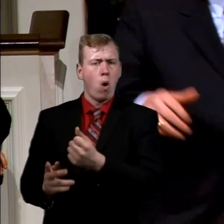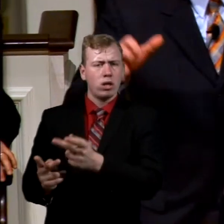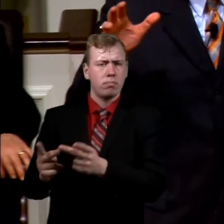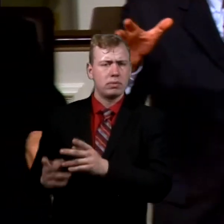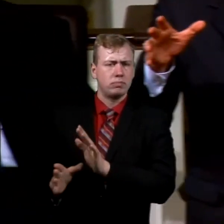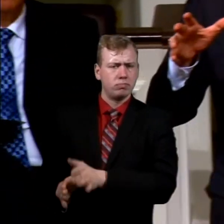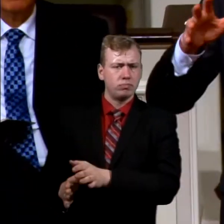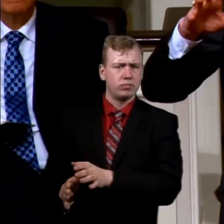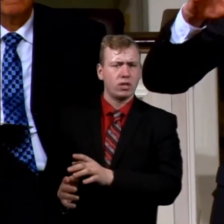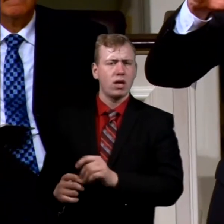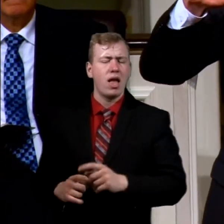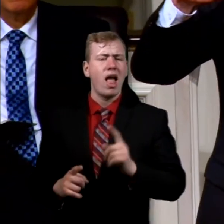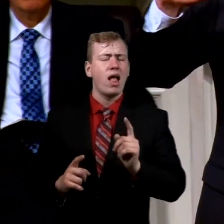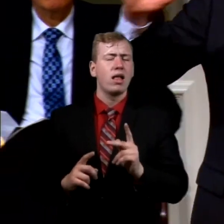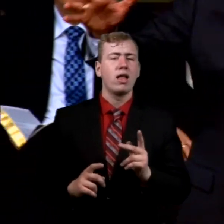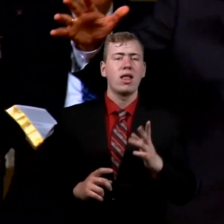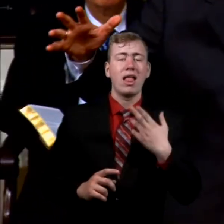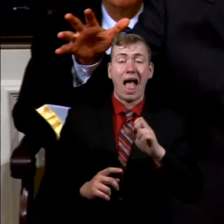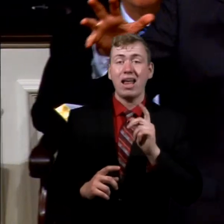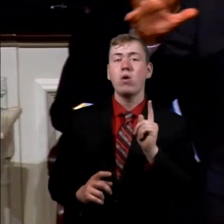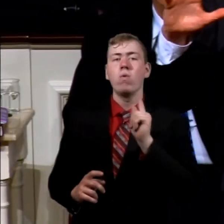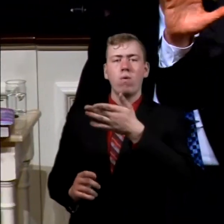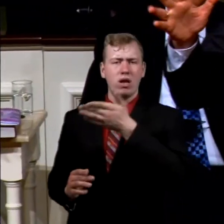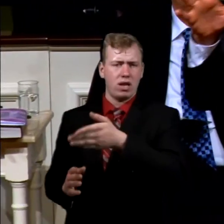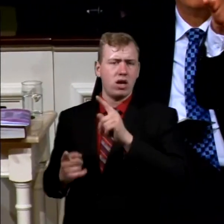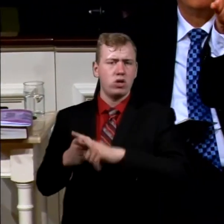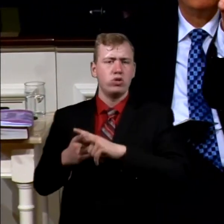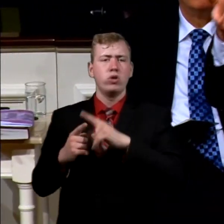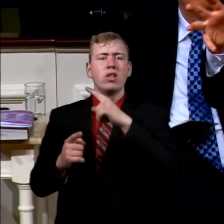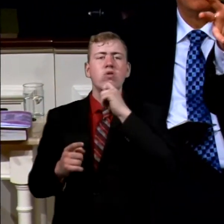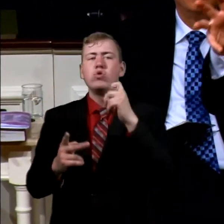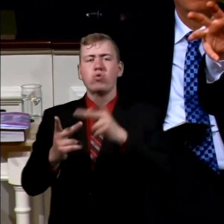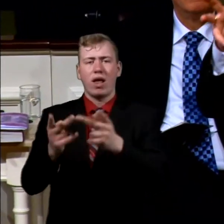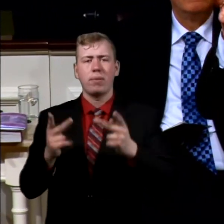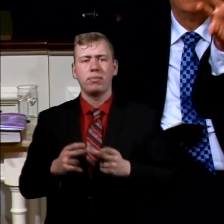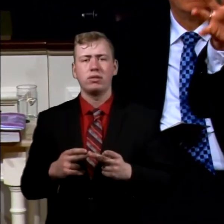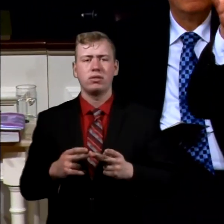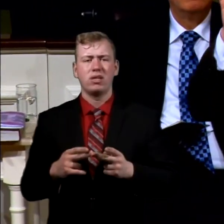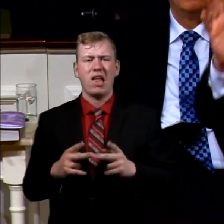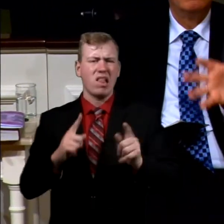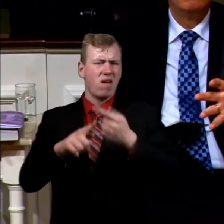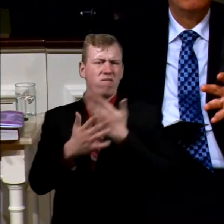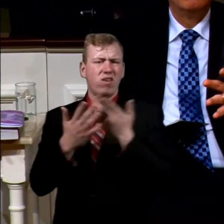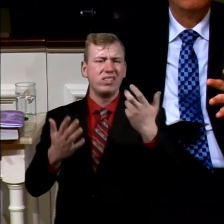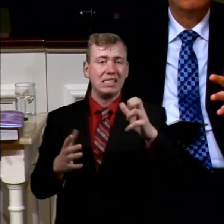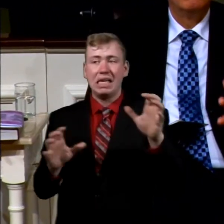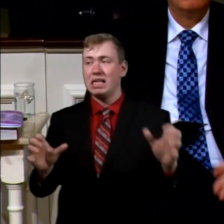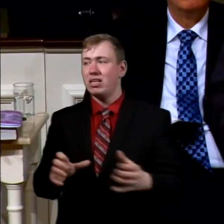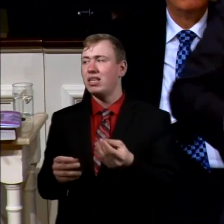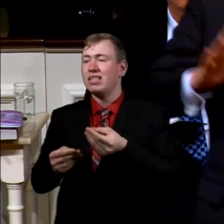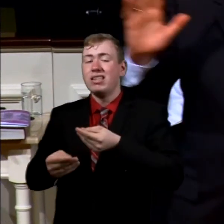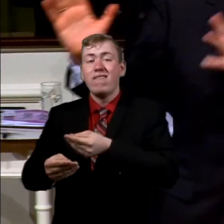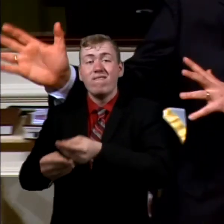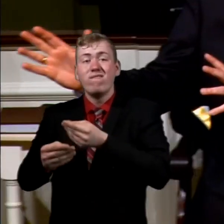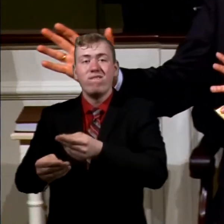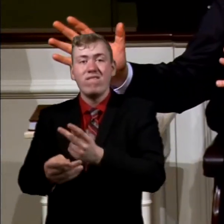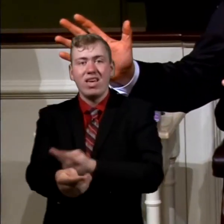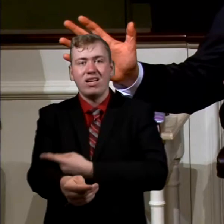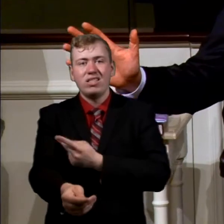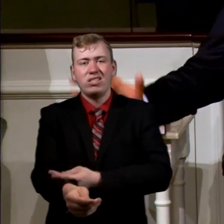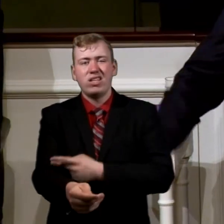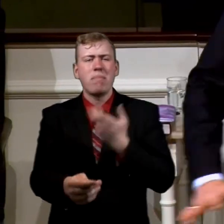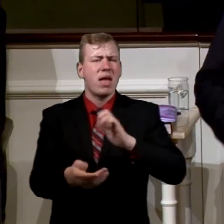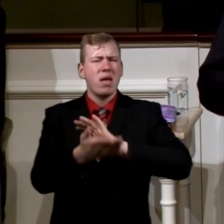he went out here to this backs of the desert, and the first thing he has to do is feed some sheep. He will become a shepherd